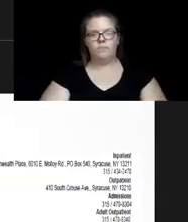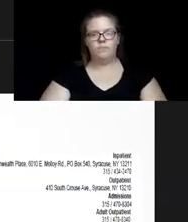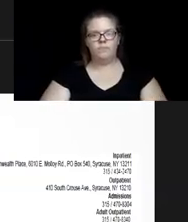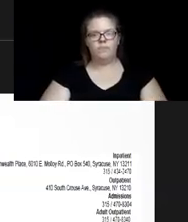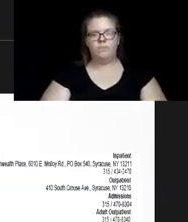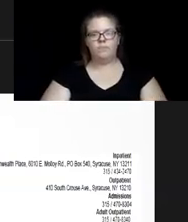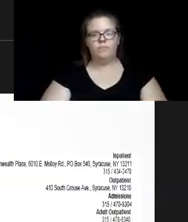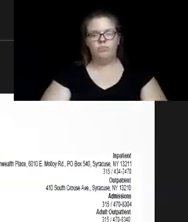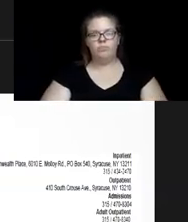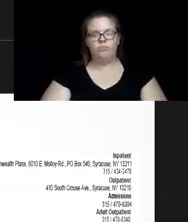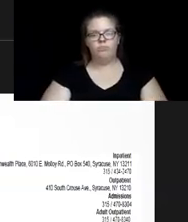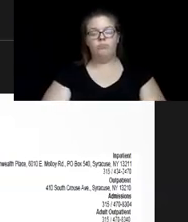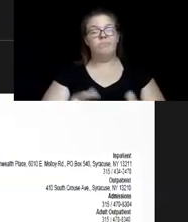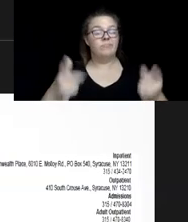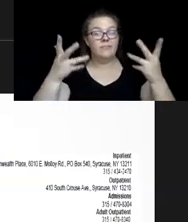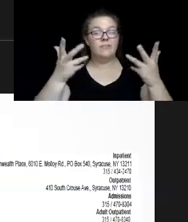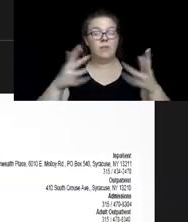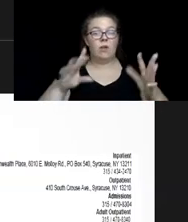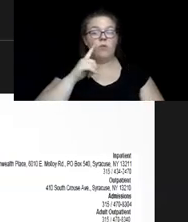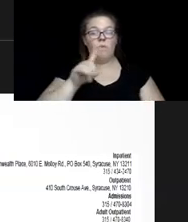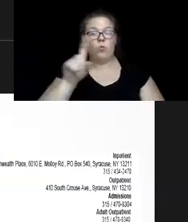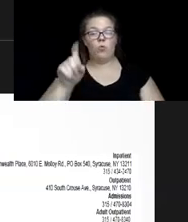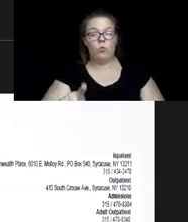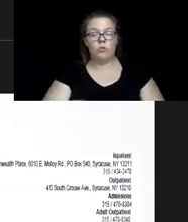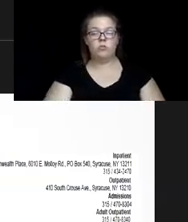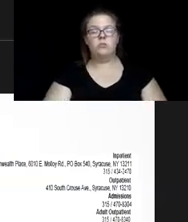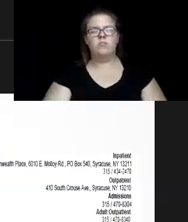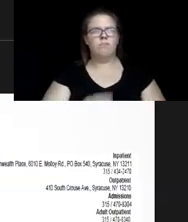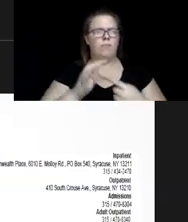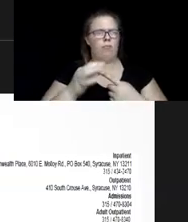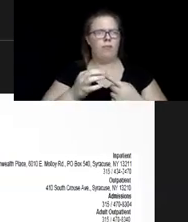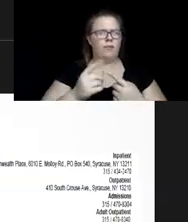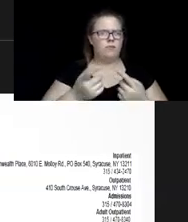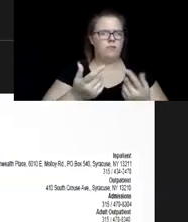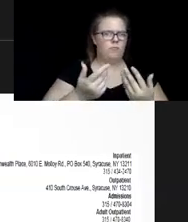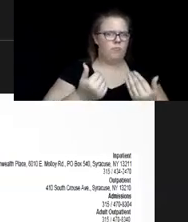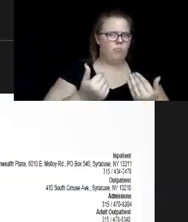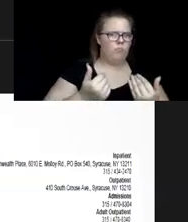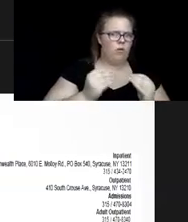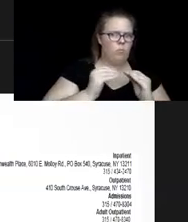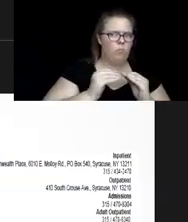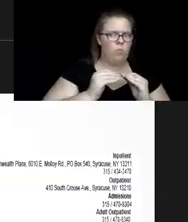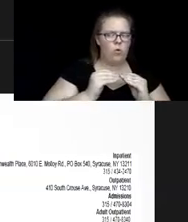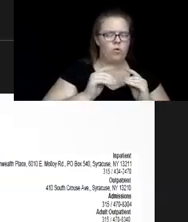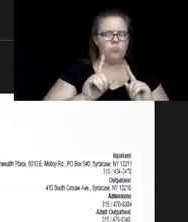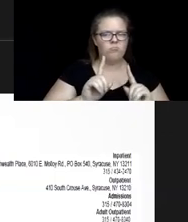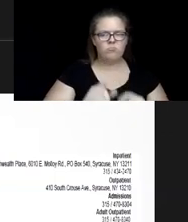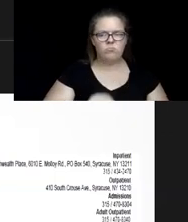So that was it for the questions. Unless there's anything else, we'll give it a moment.